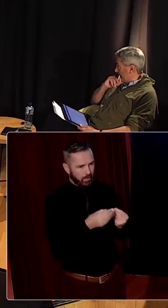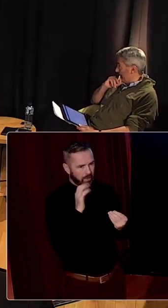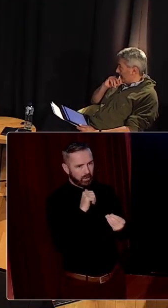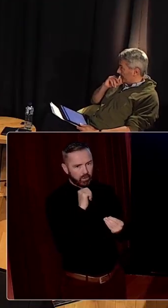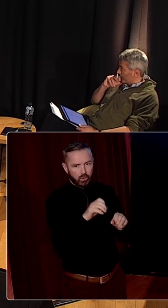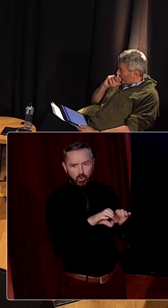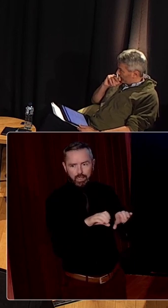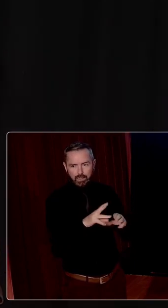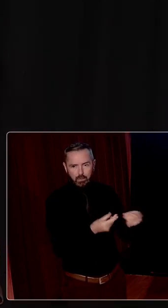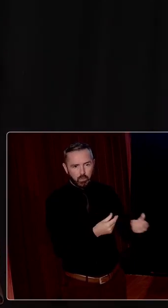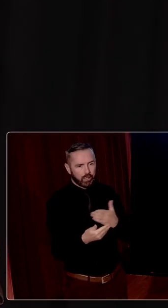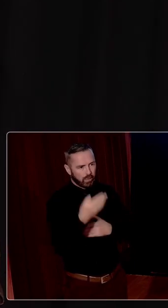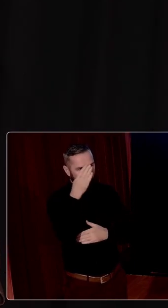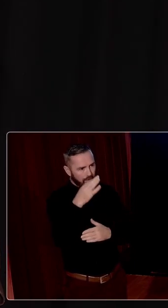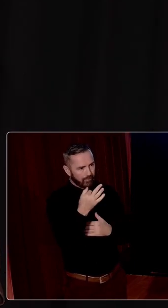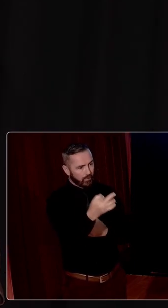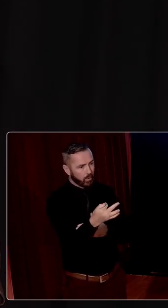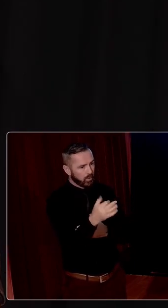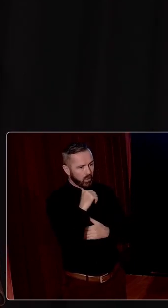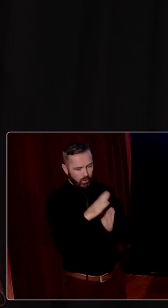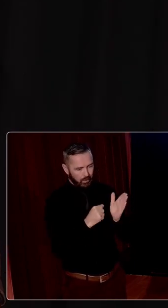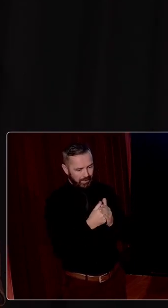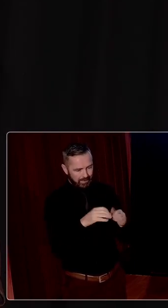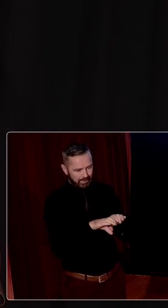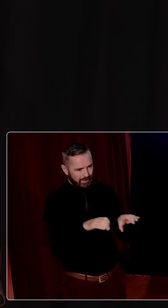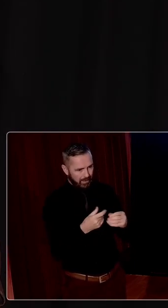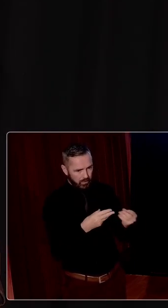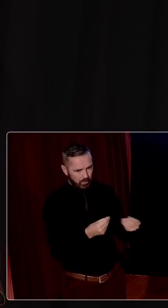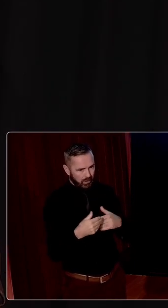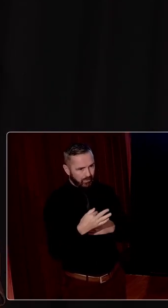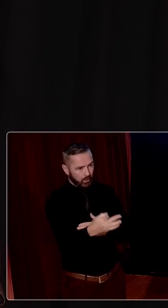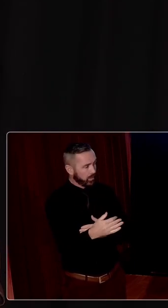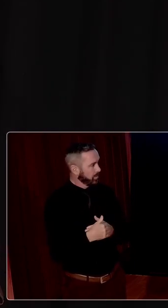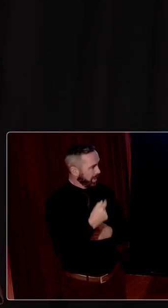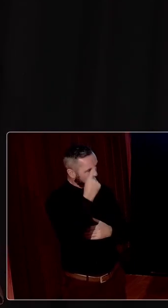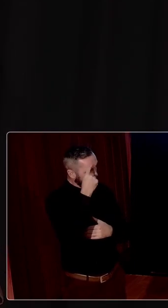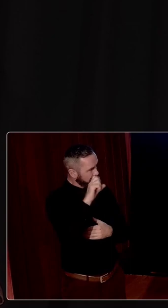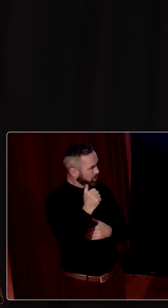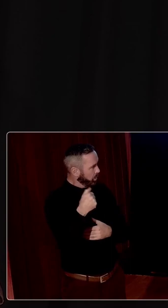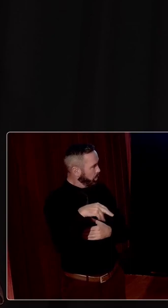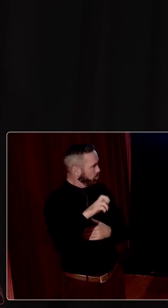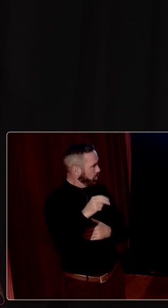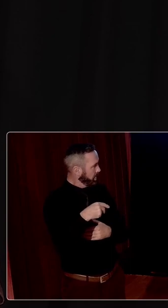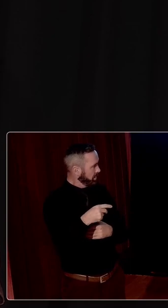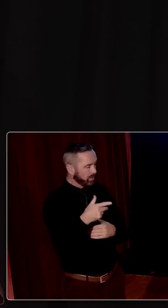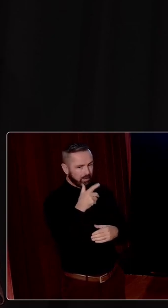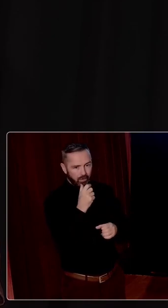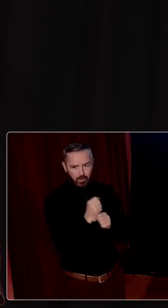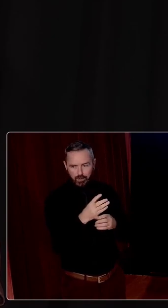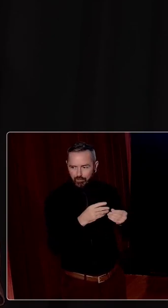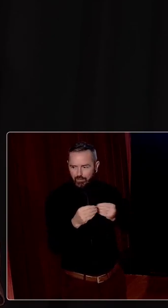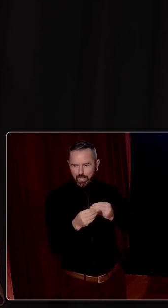that perhaps could take Ireland forward. I mean, I think Sean O'Rean's work on the developmental, flexible developmental state